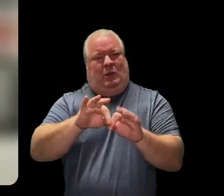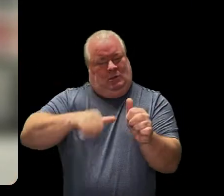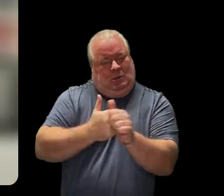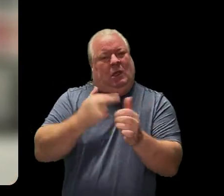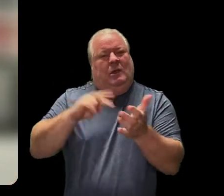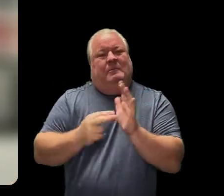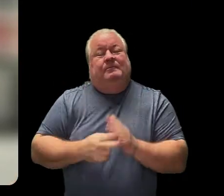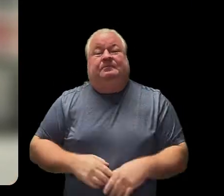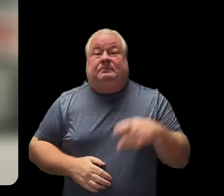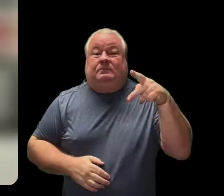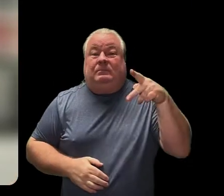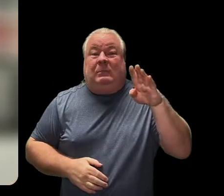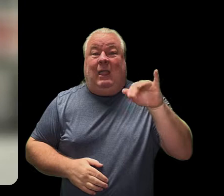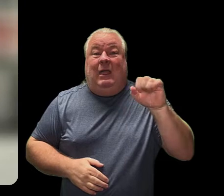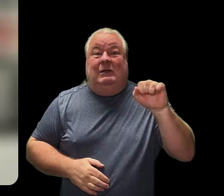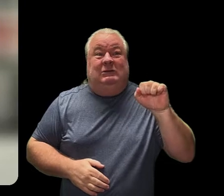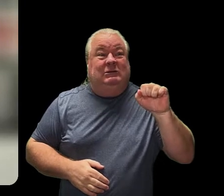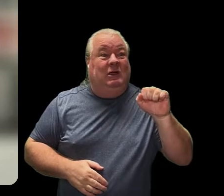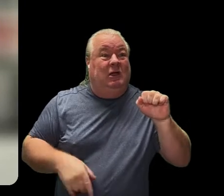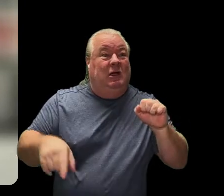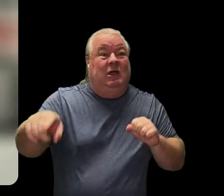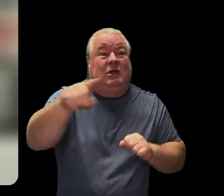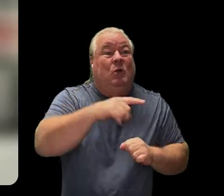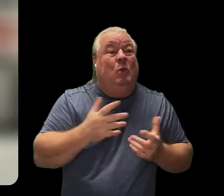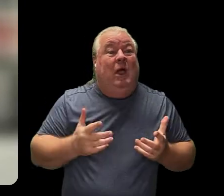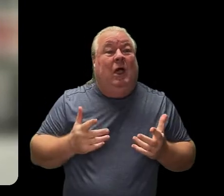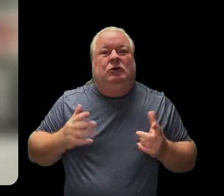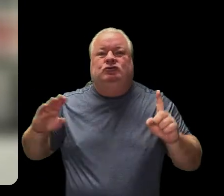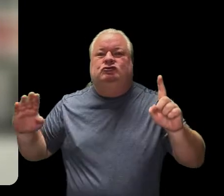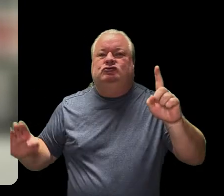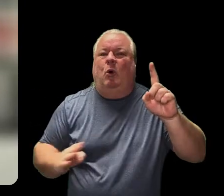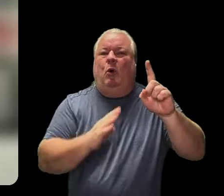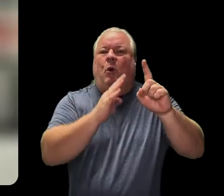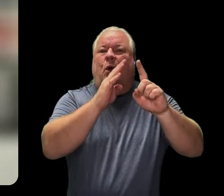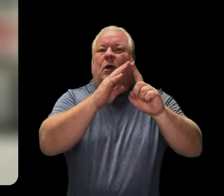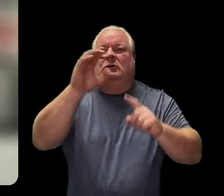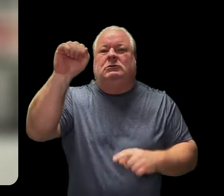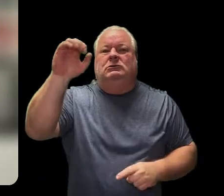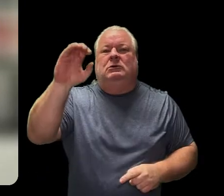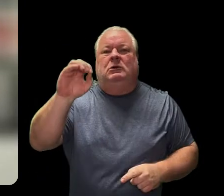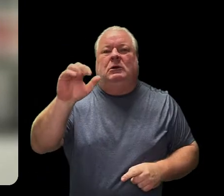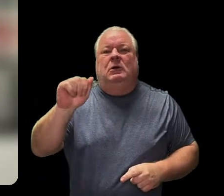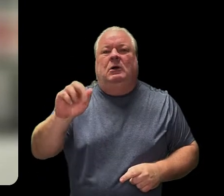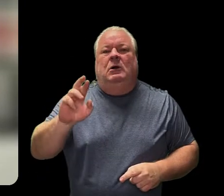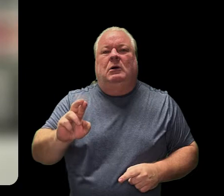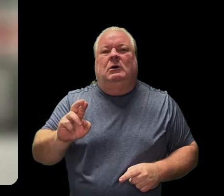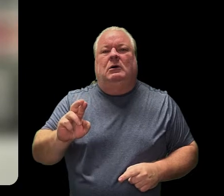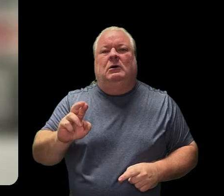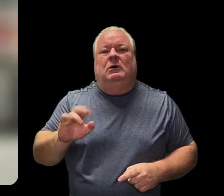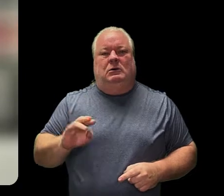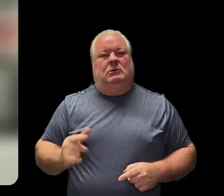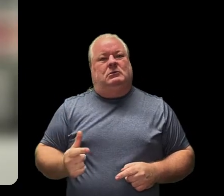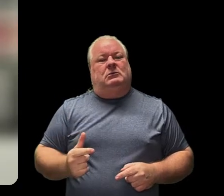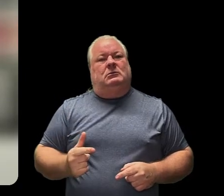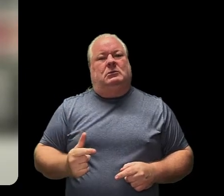PBIS is every time we talk about soaring. It is how you act at